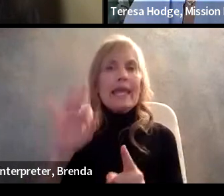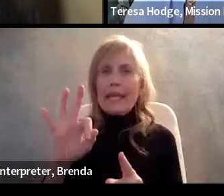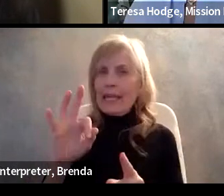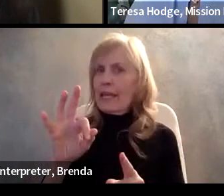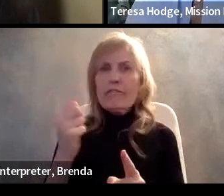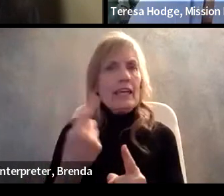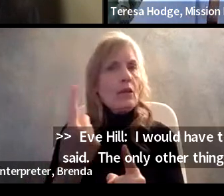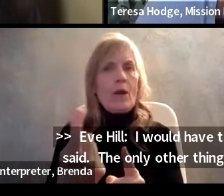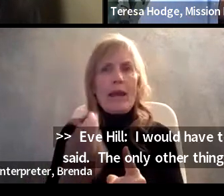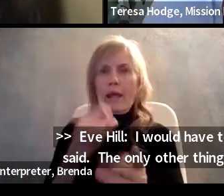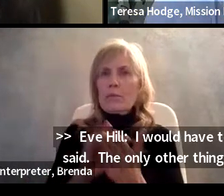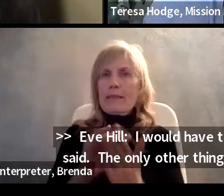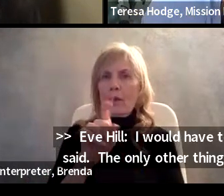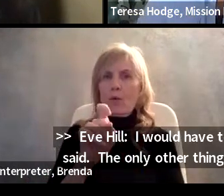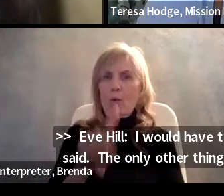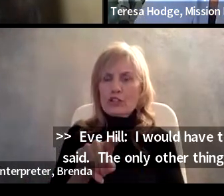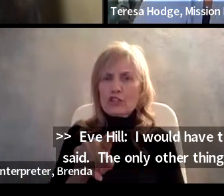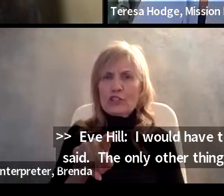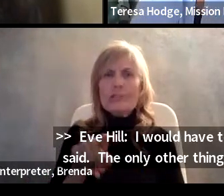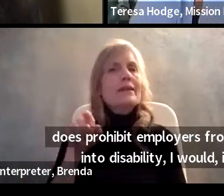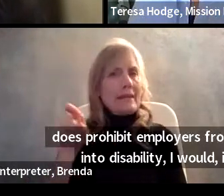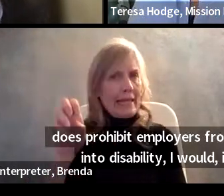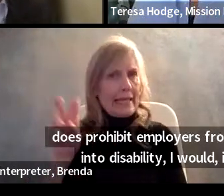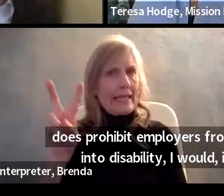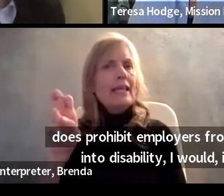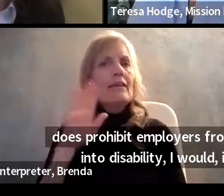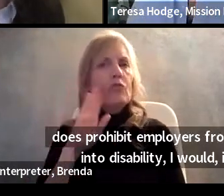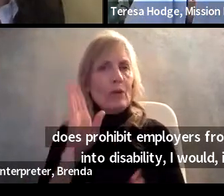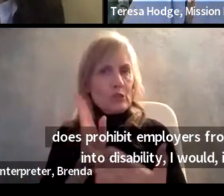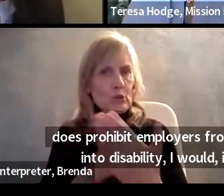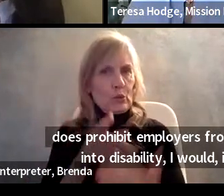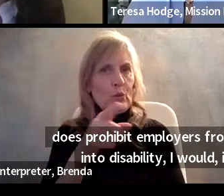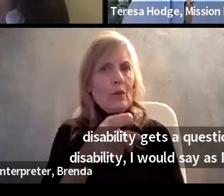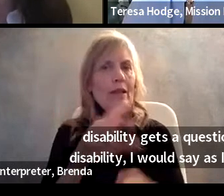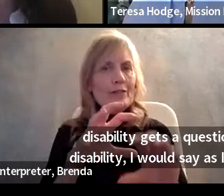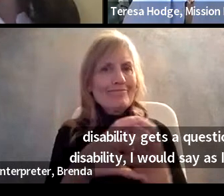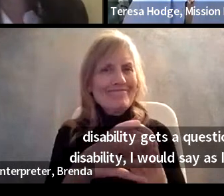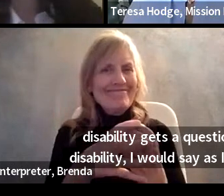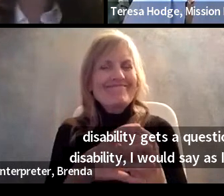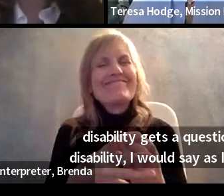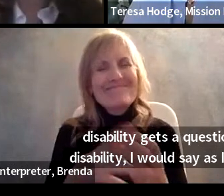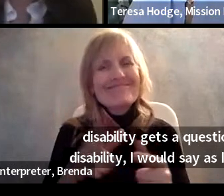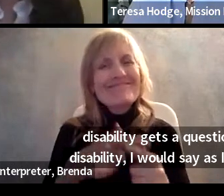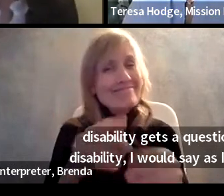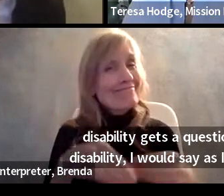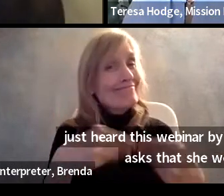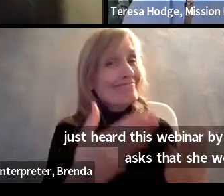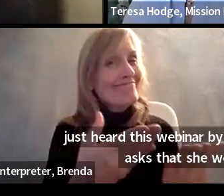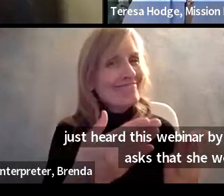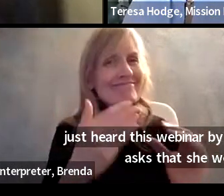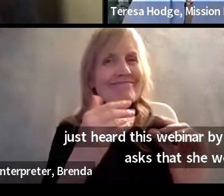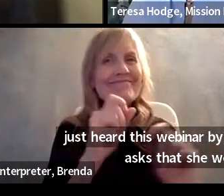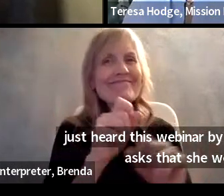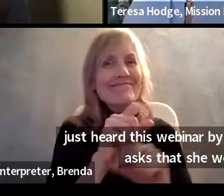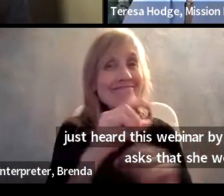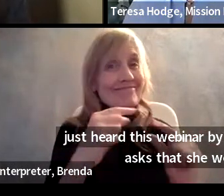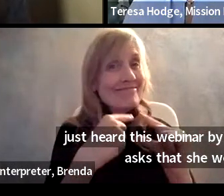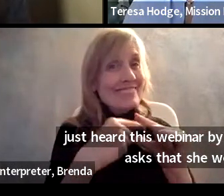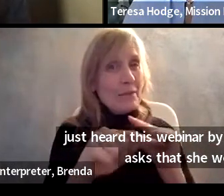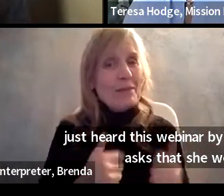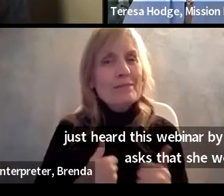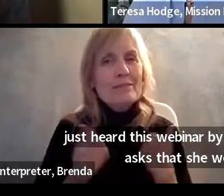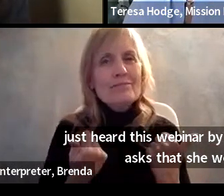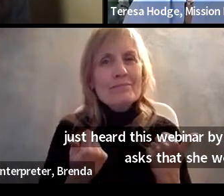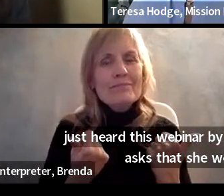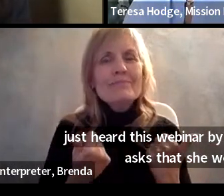Here's her email. And you can also carry around the EEOC documents that say you can't ask these questions. And